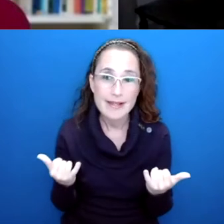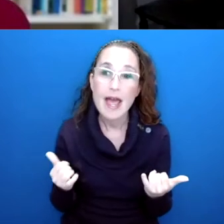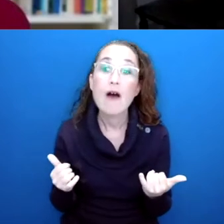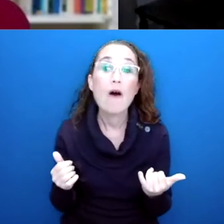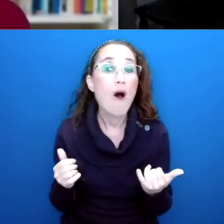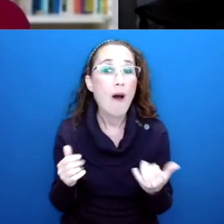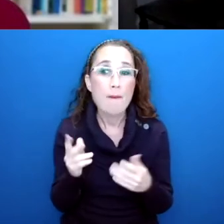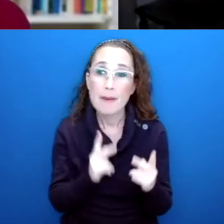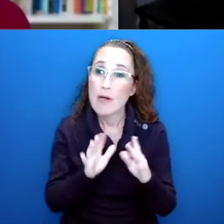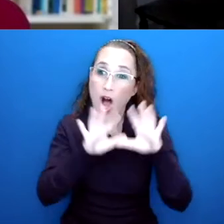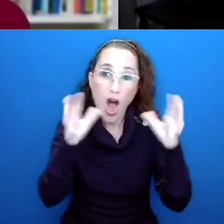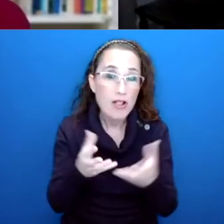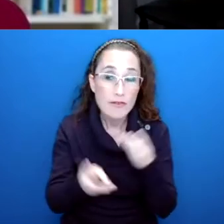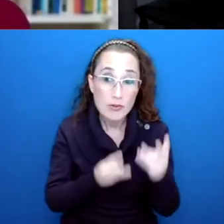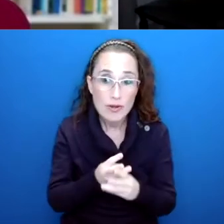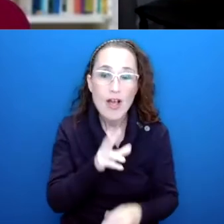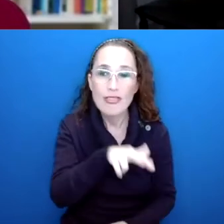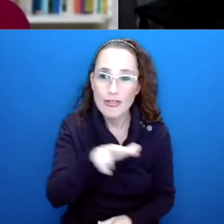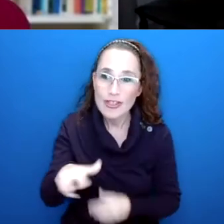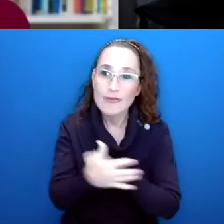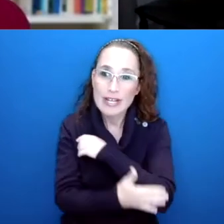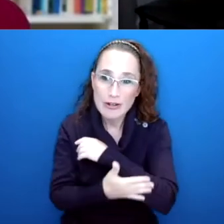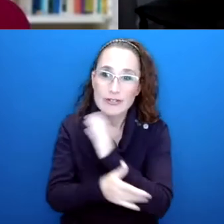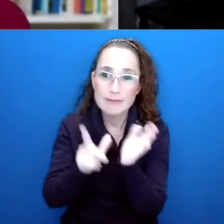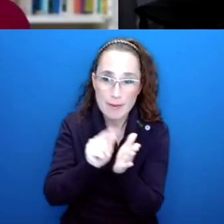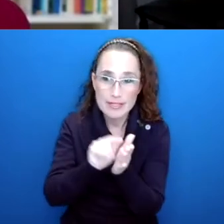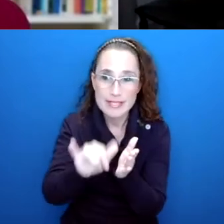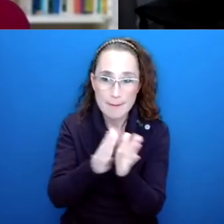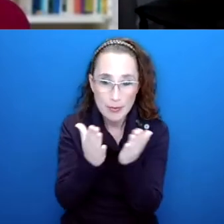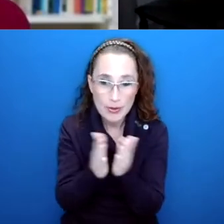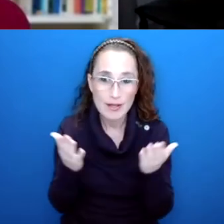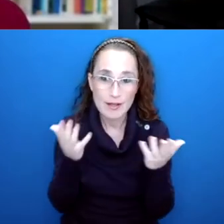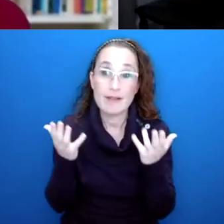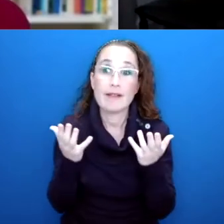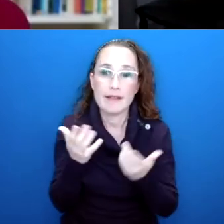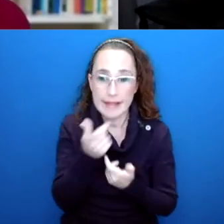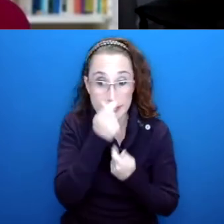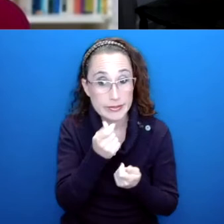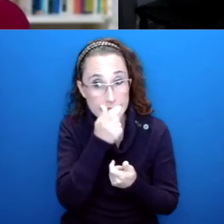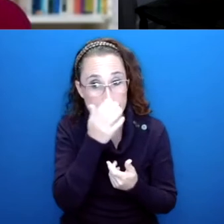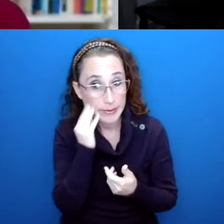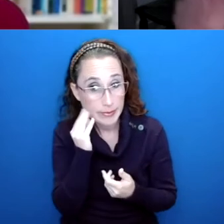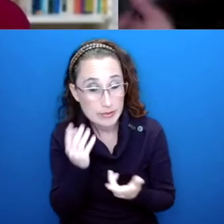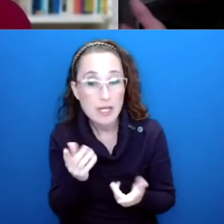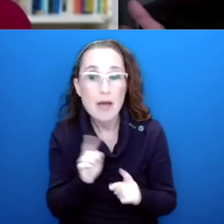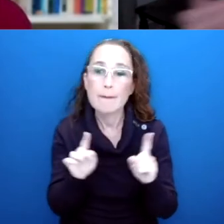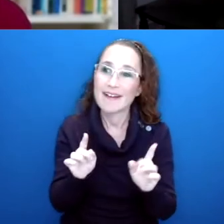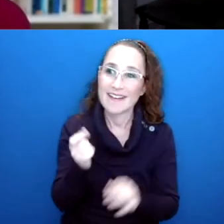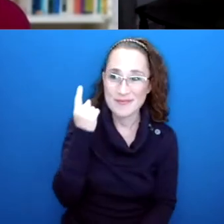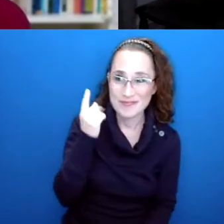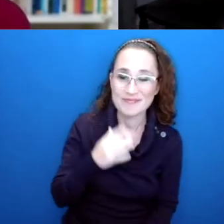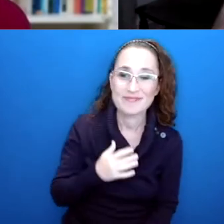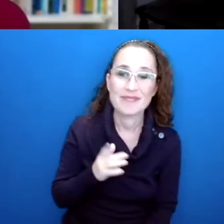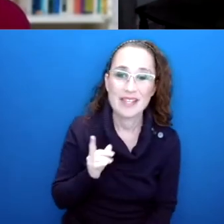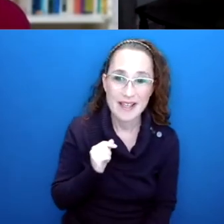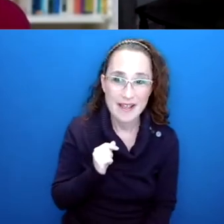all around the world. It's being published in 33 countries. It's been such an interesting experience for me. But I realized myself